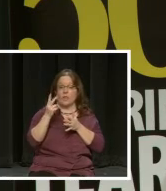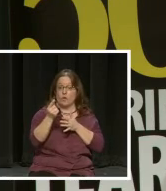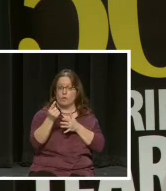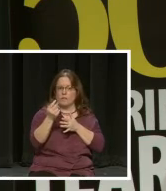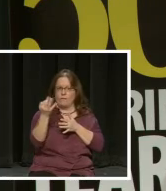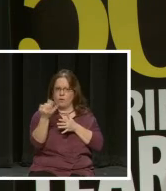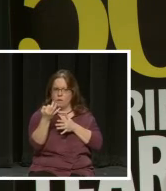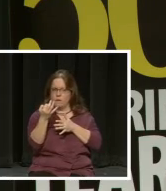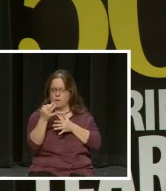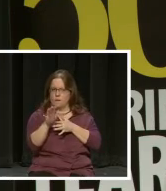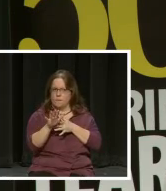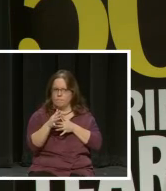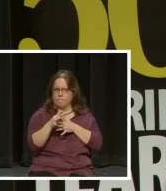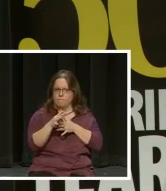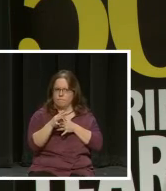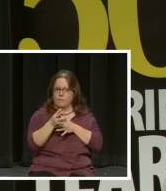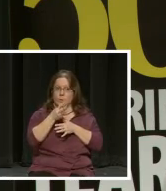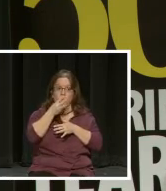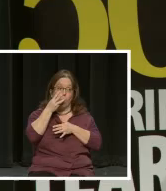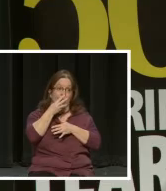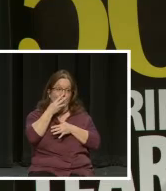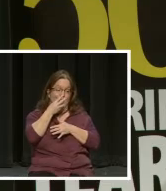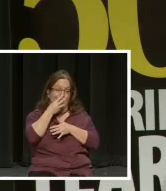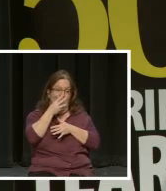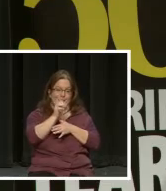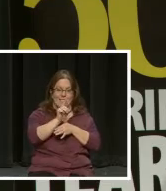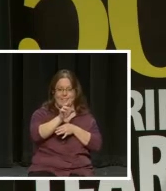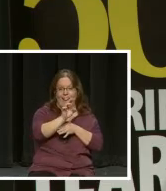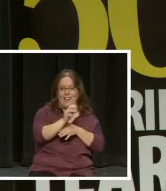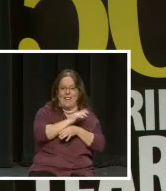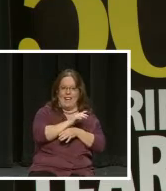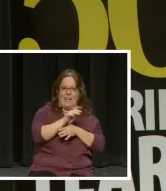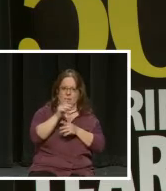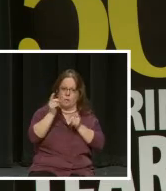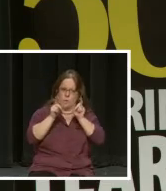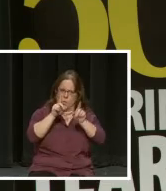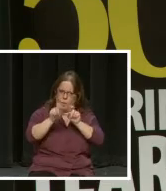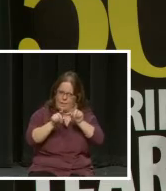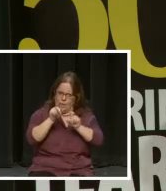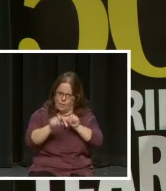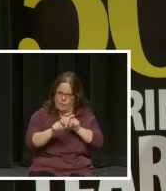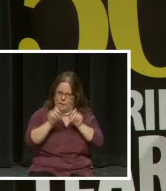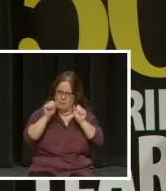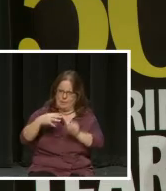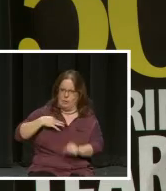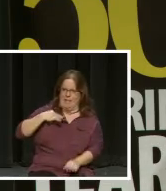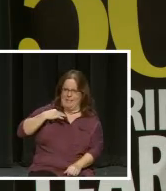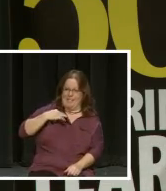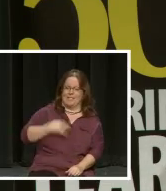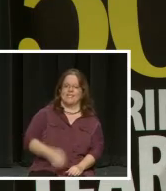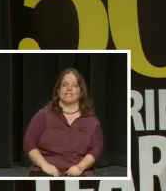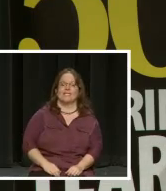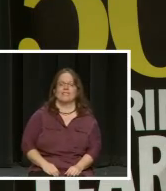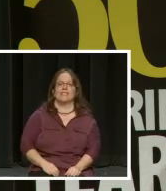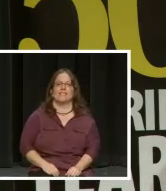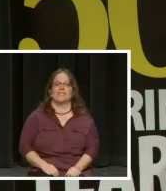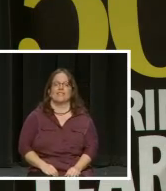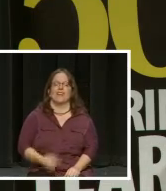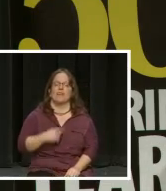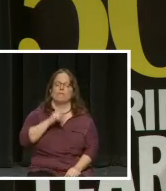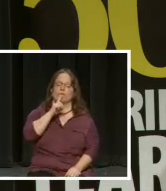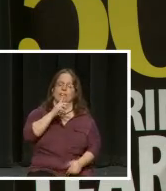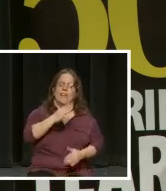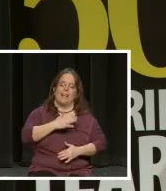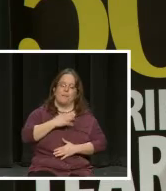wine dined and grilled the potential candidates. I am incredibly happy